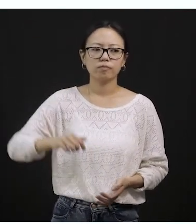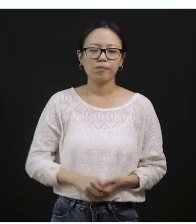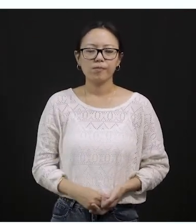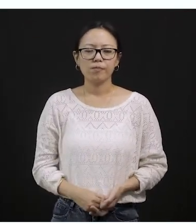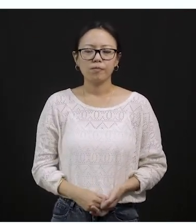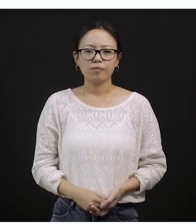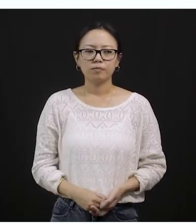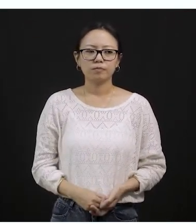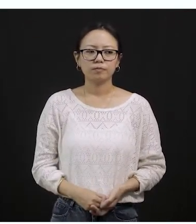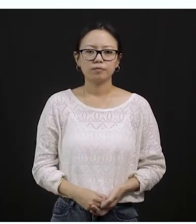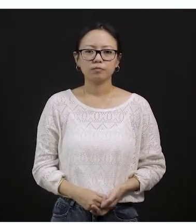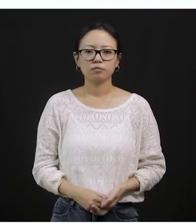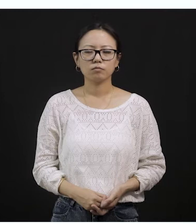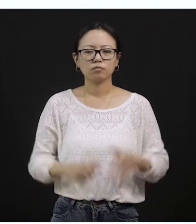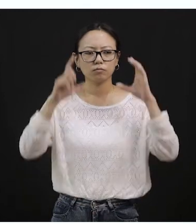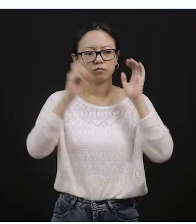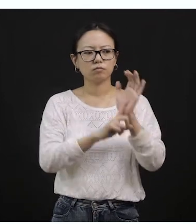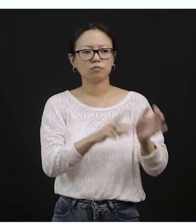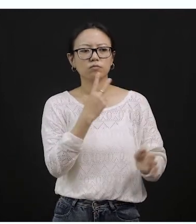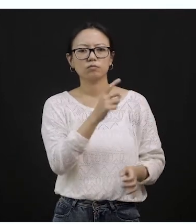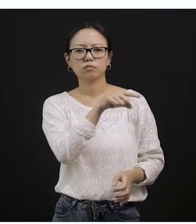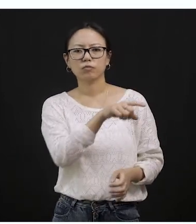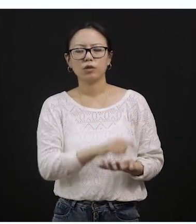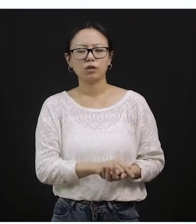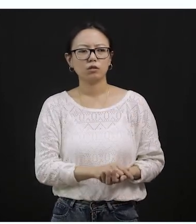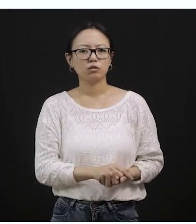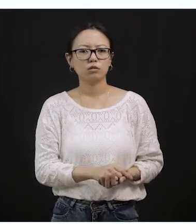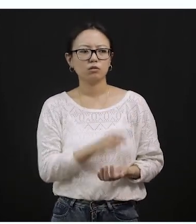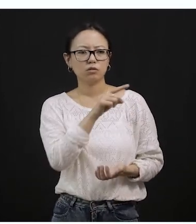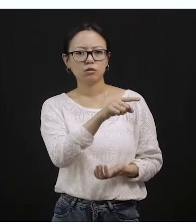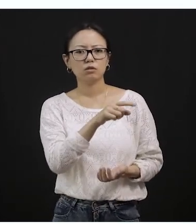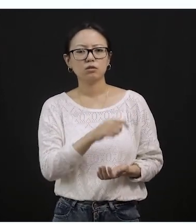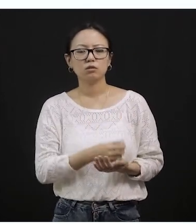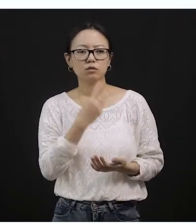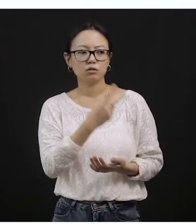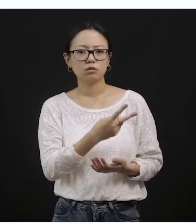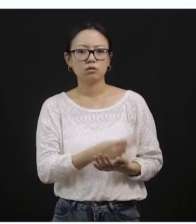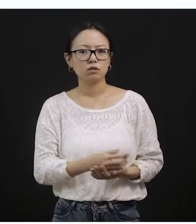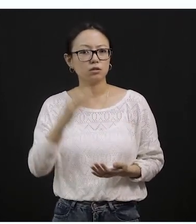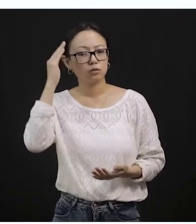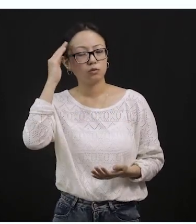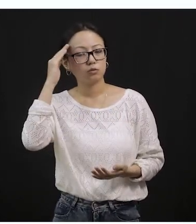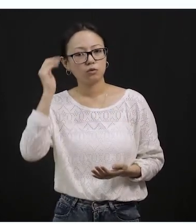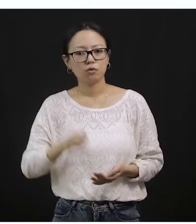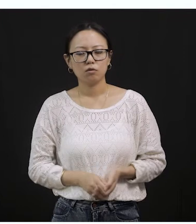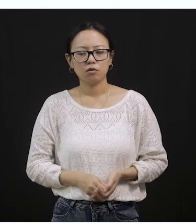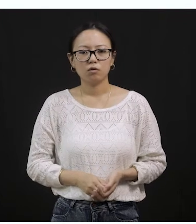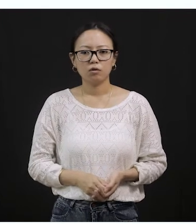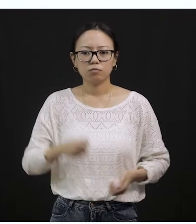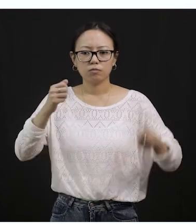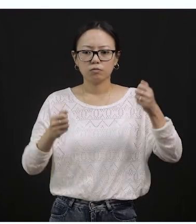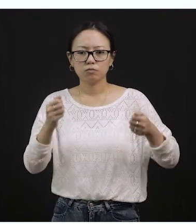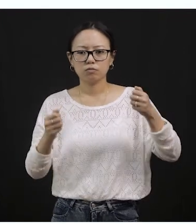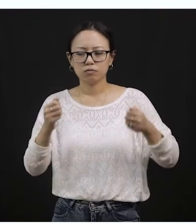right. Now here, when you see this sign, this is a sign of no parking. So when